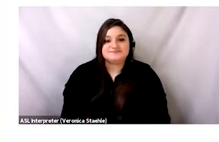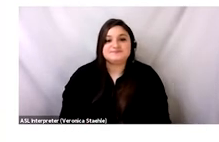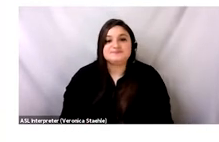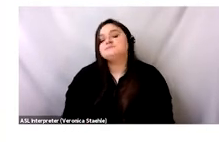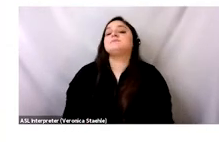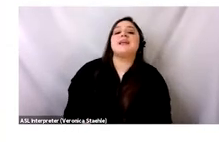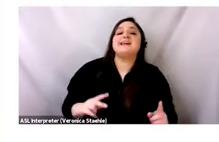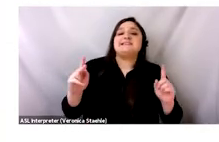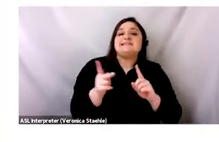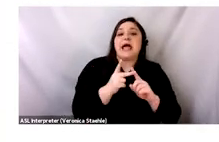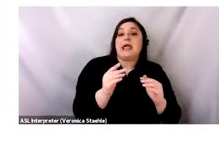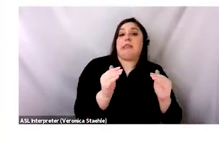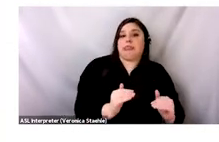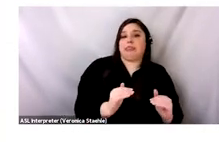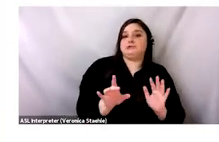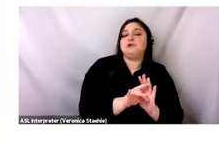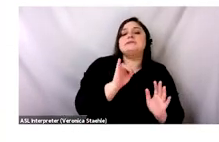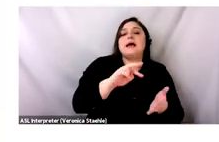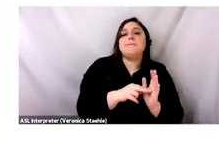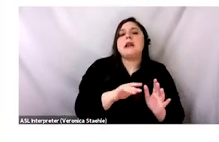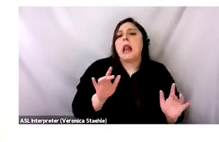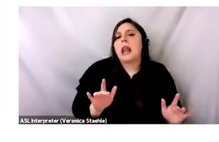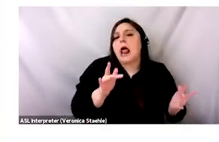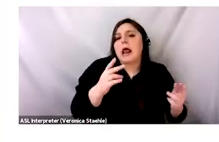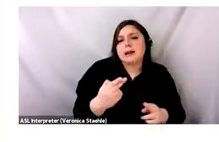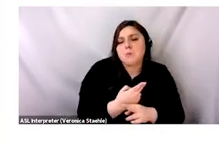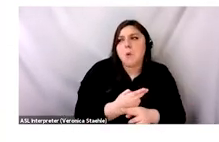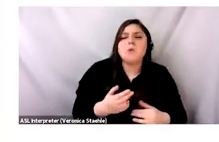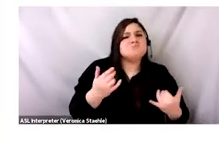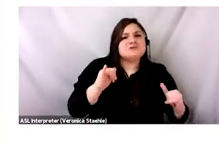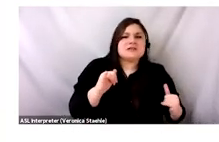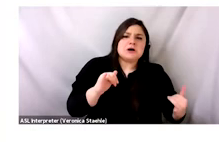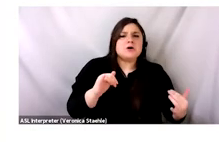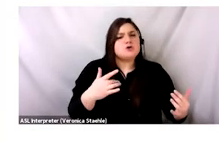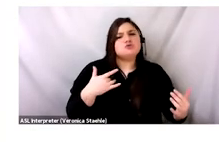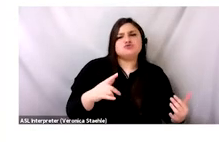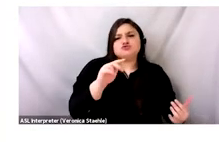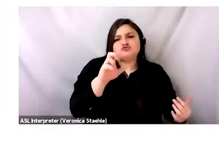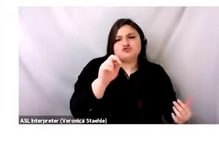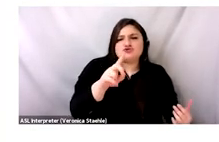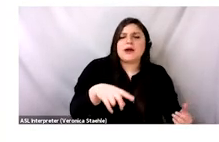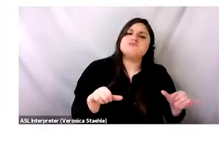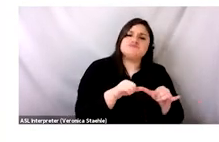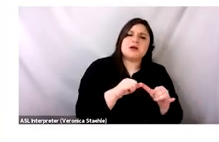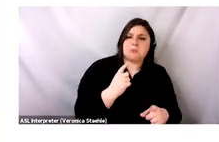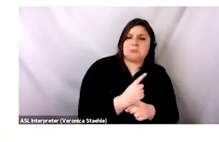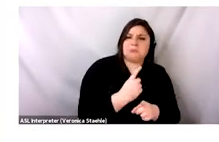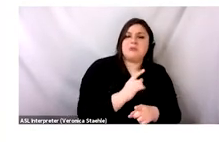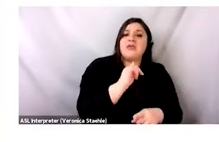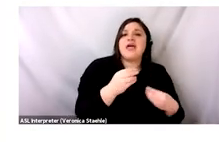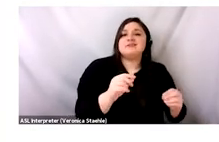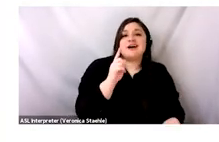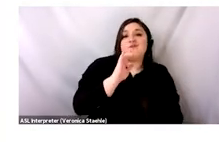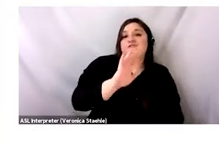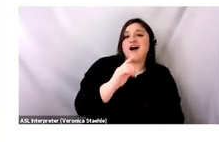up the average of 18% of the bale. Second selection are things that are slightly worn but still trending and